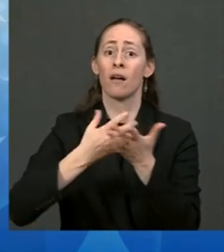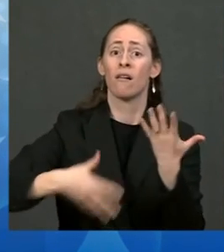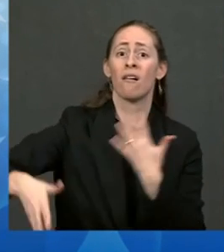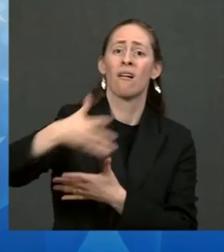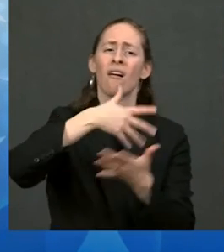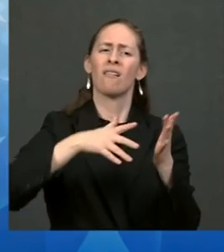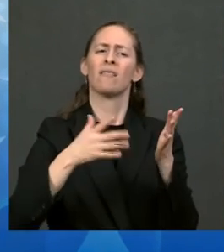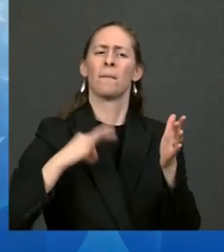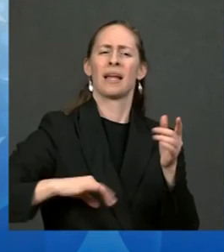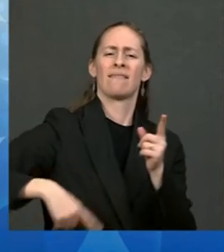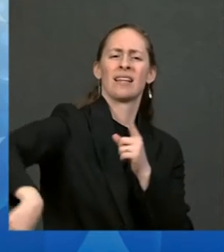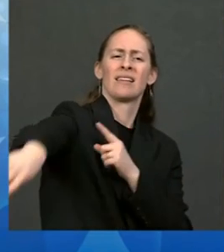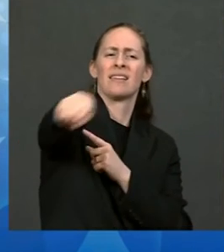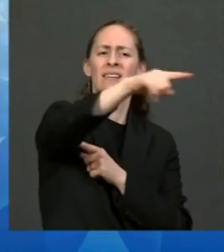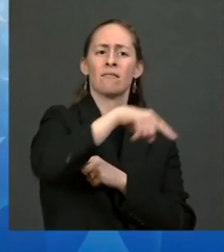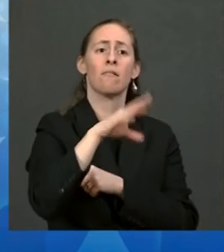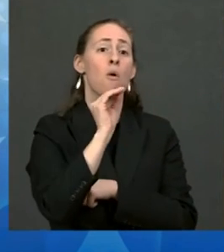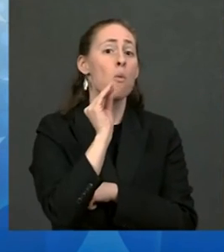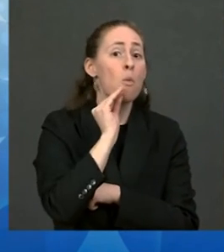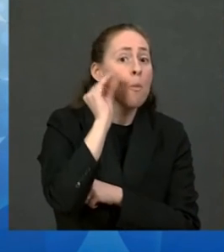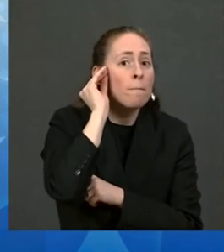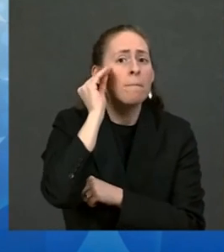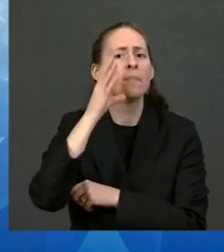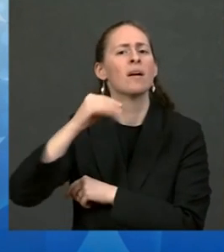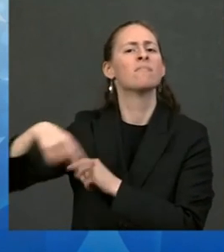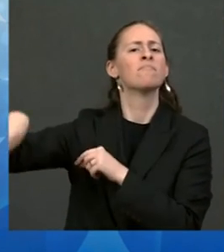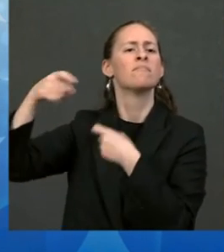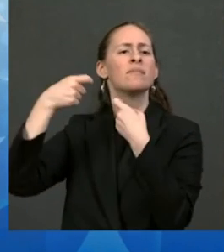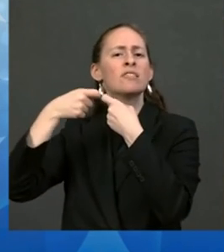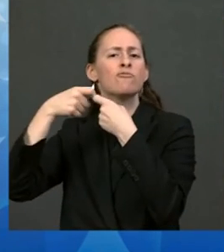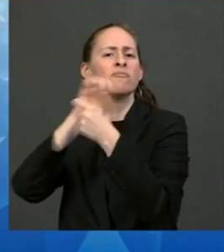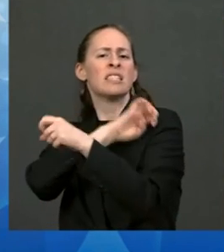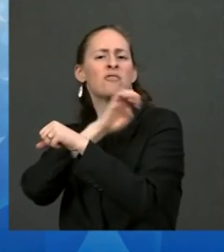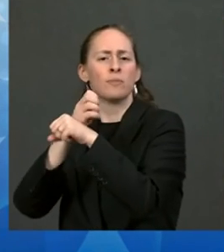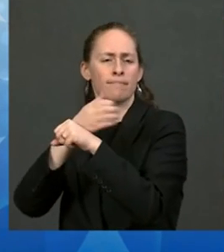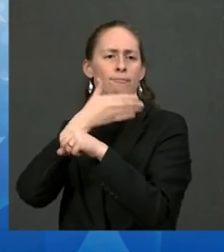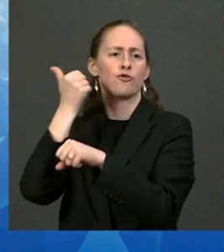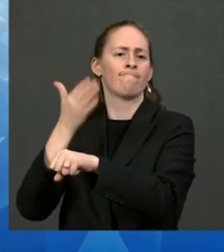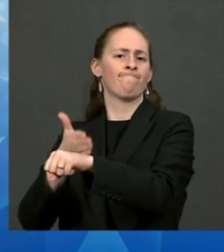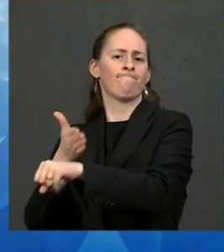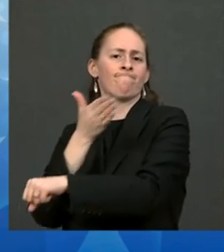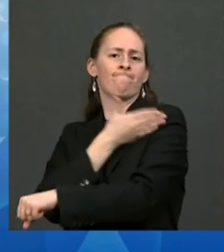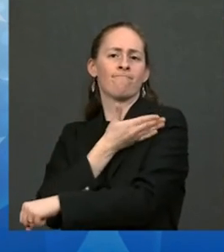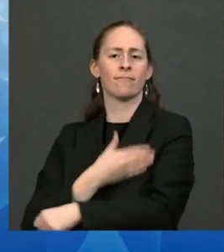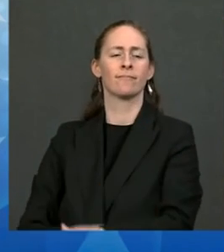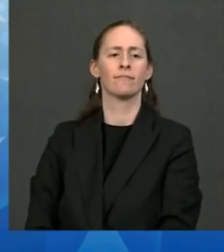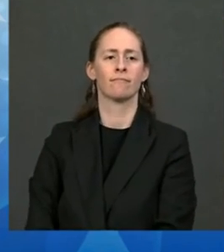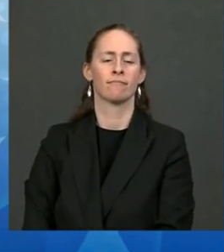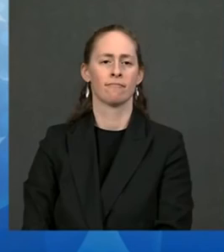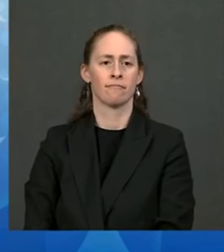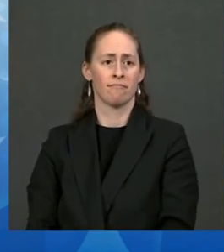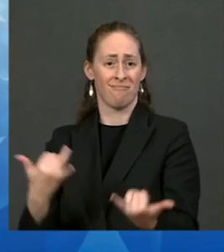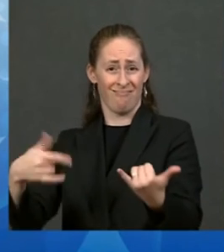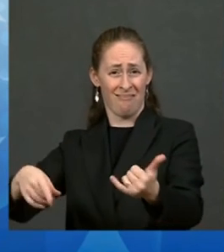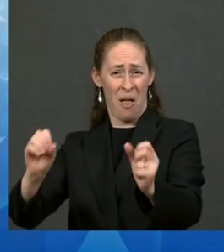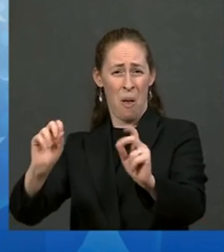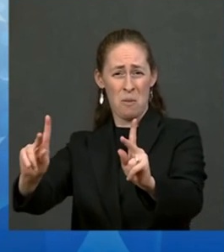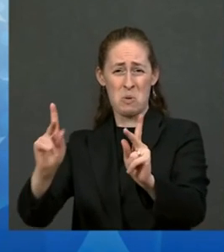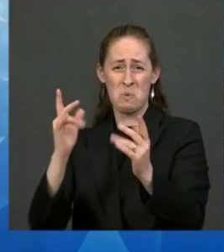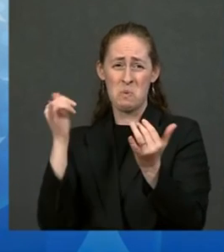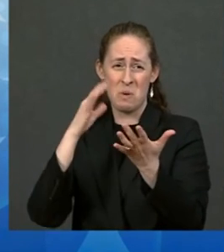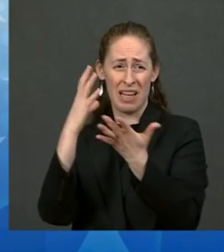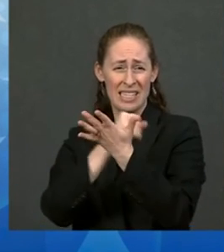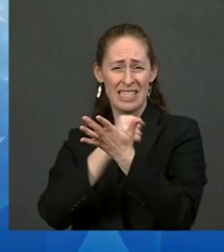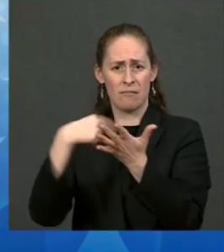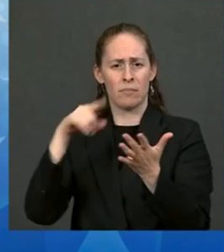It is my hope that we all can use this opportunity to learn from each other, expand our knowledge, and build